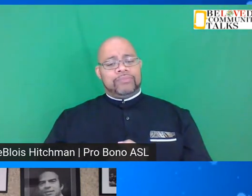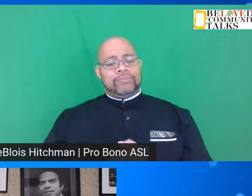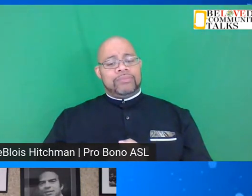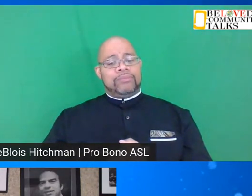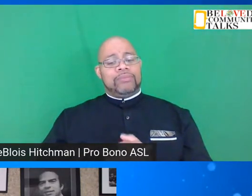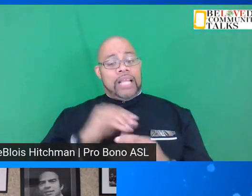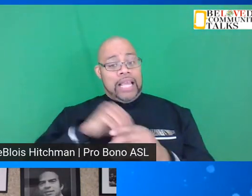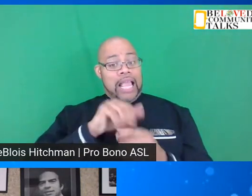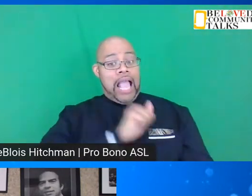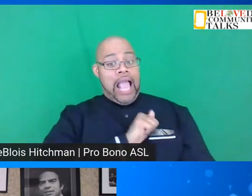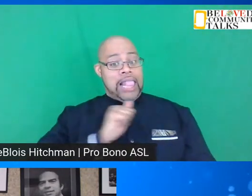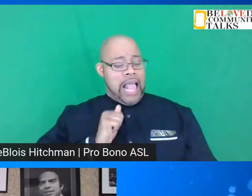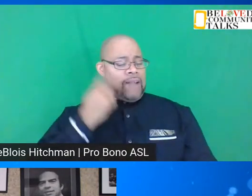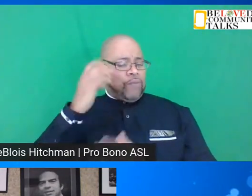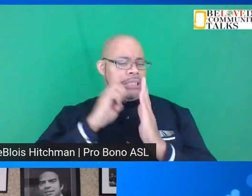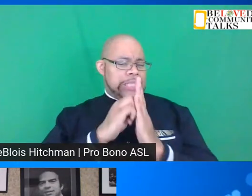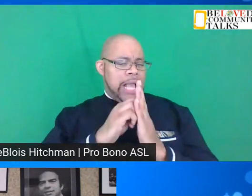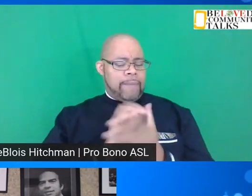Atlanta, for instance,